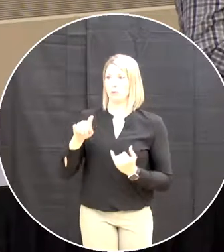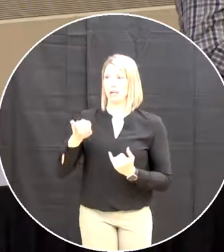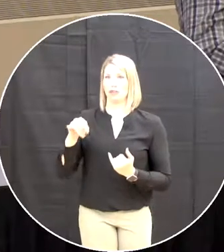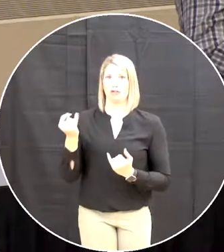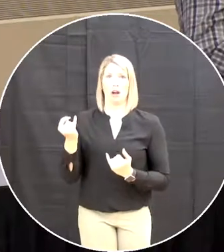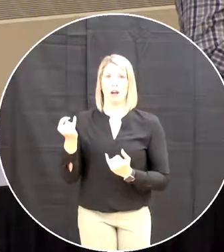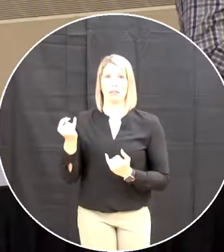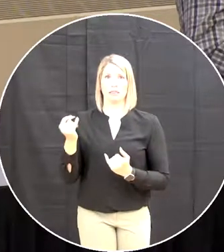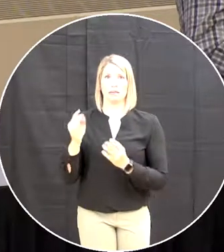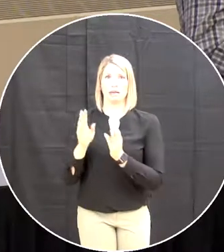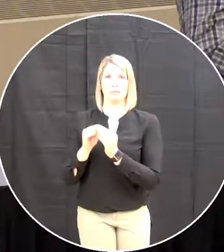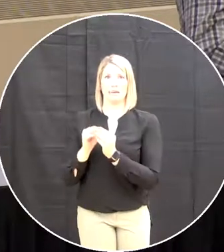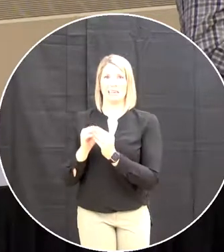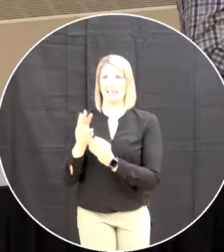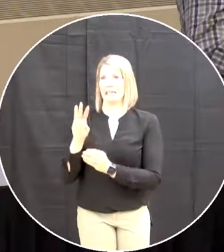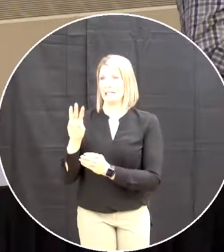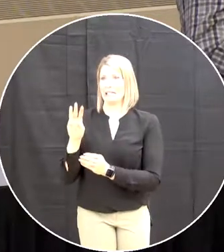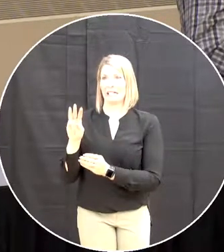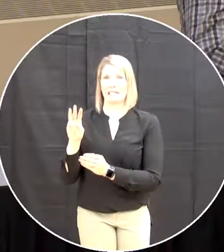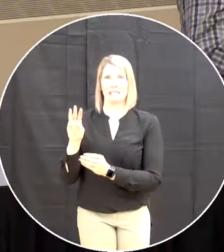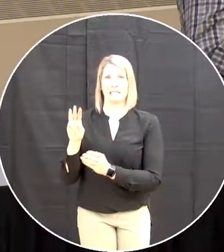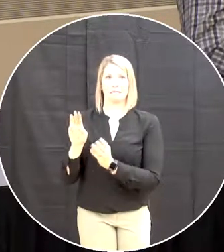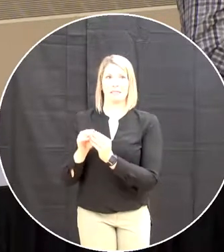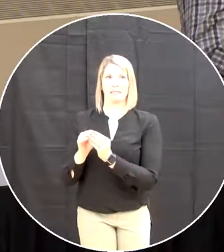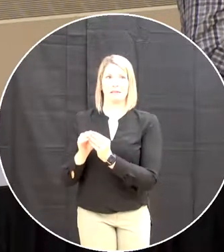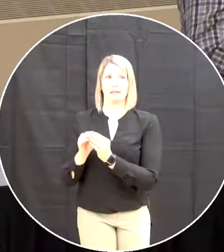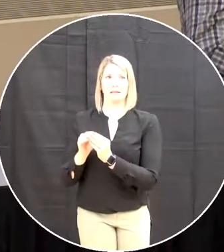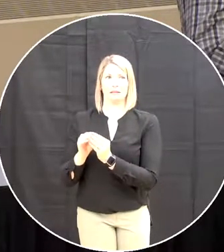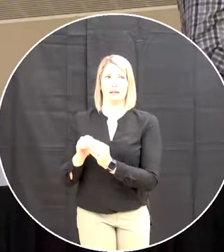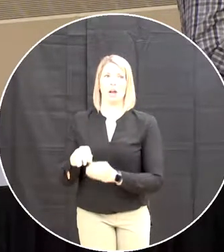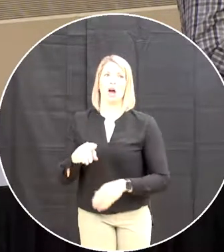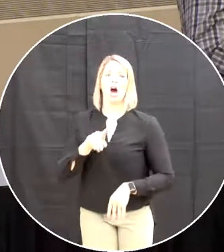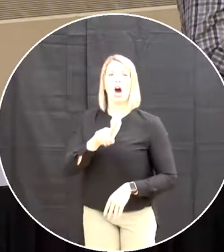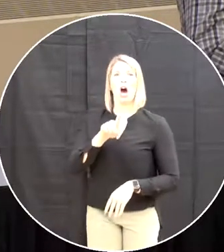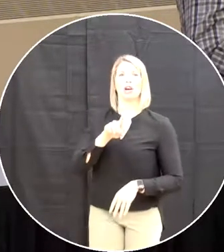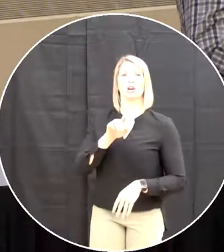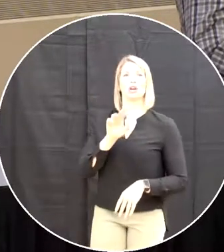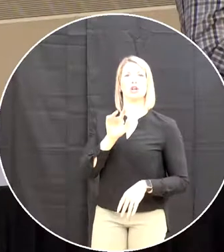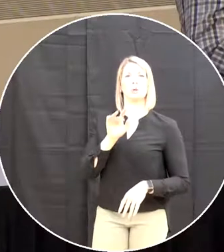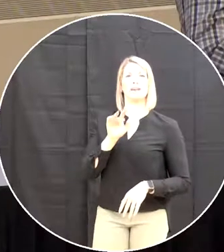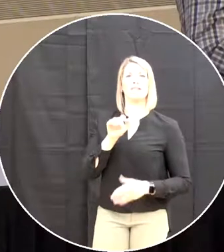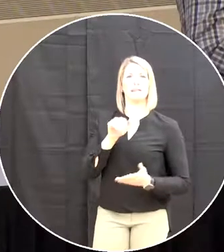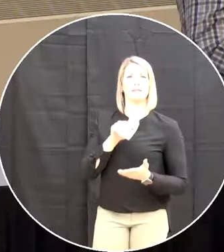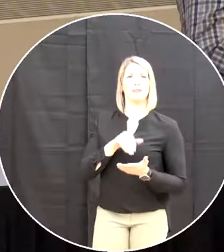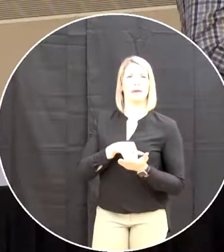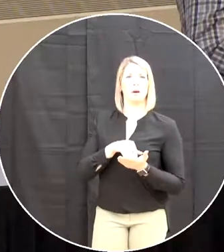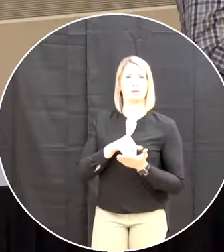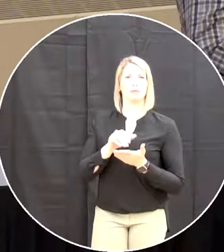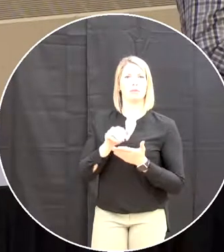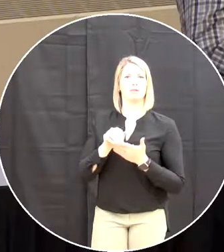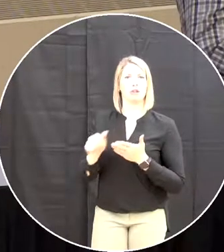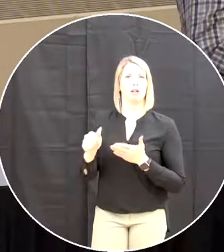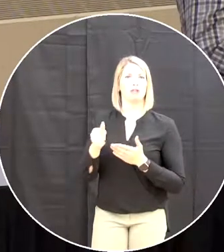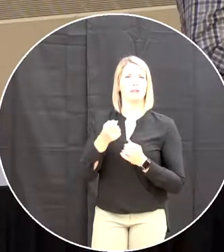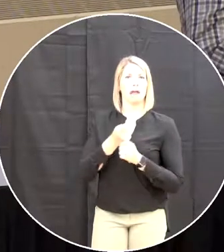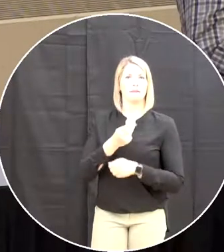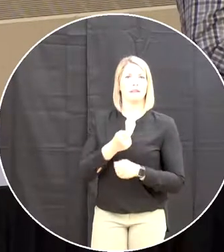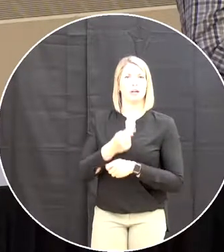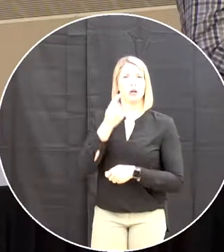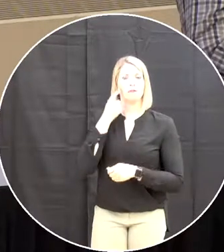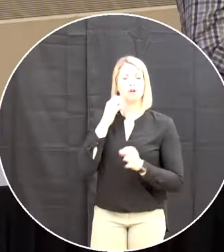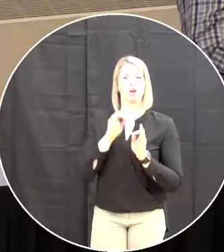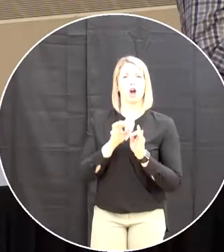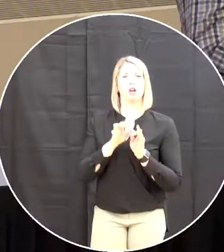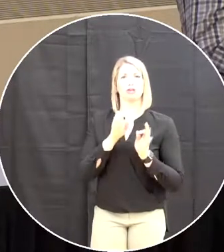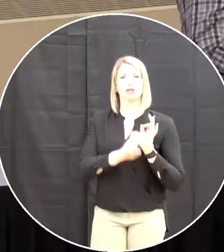change the way we do things it's expensive we spend about 125 000 a year for trustee travel to these meetings um